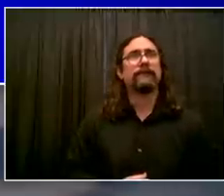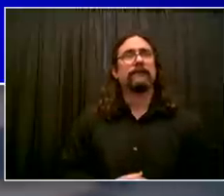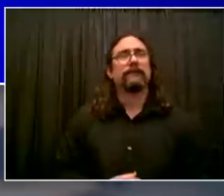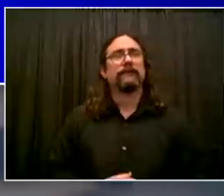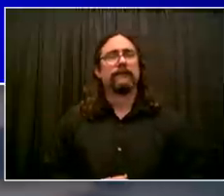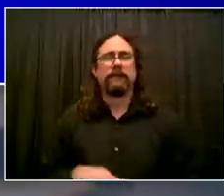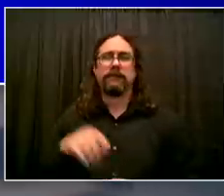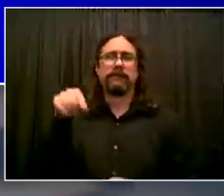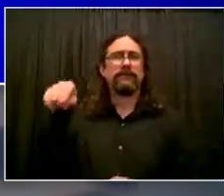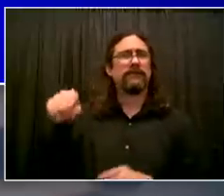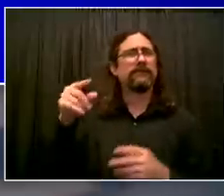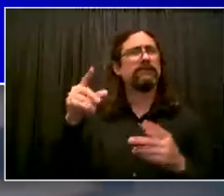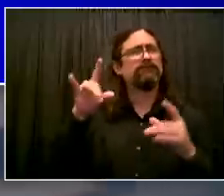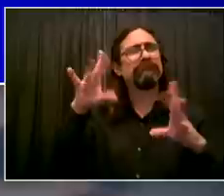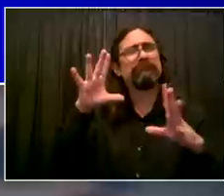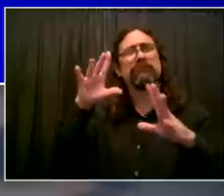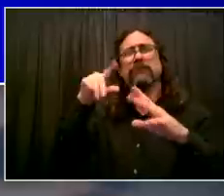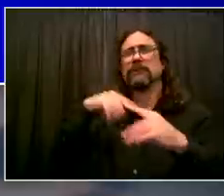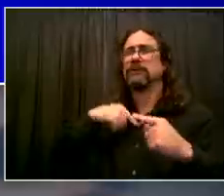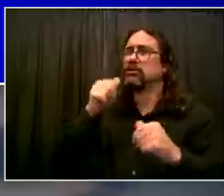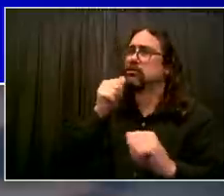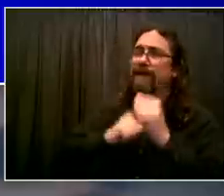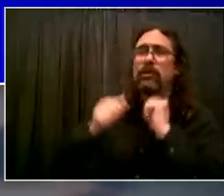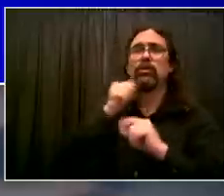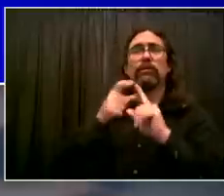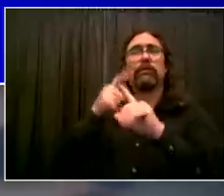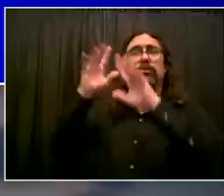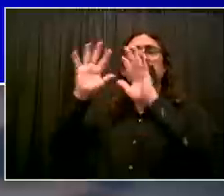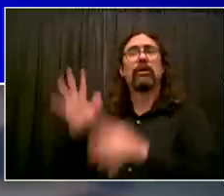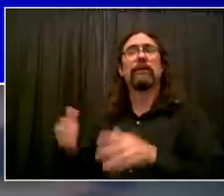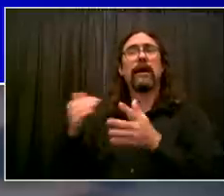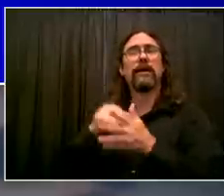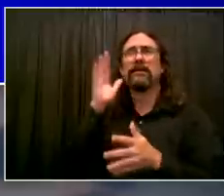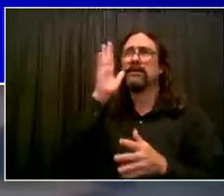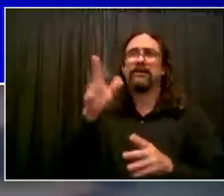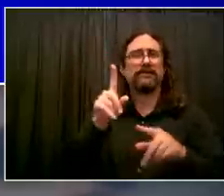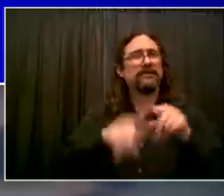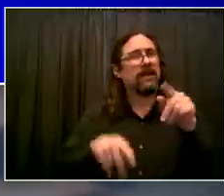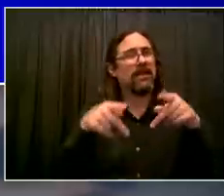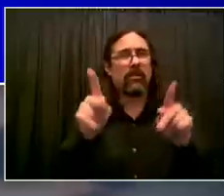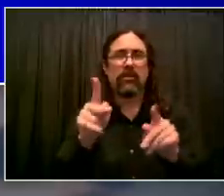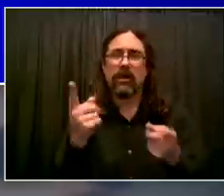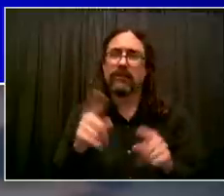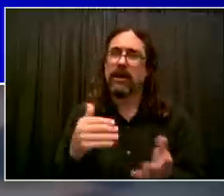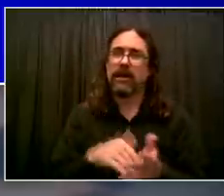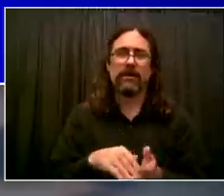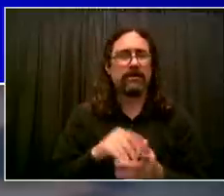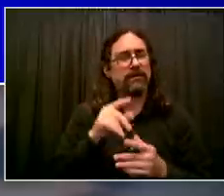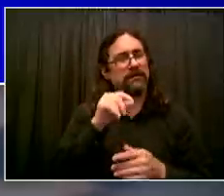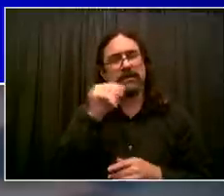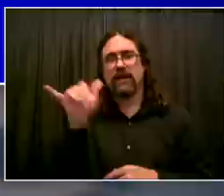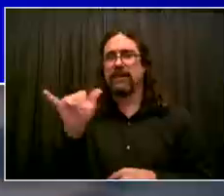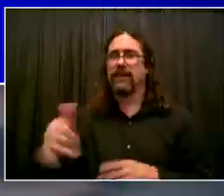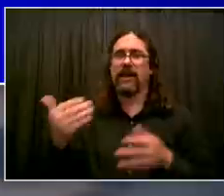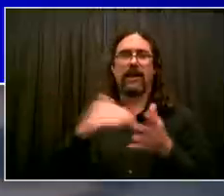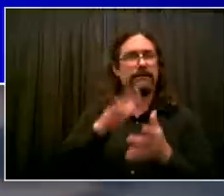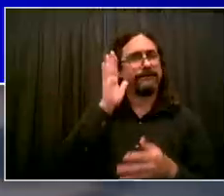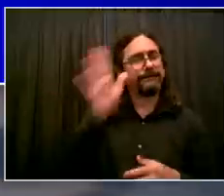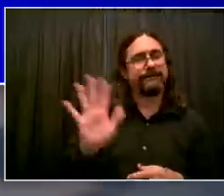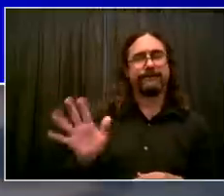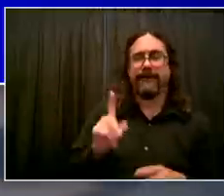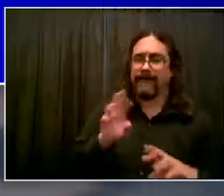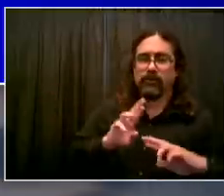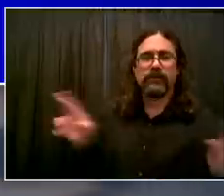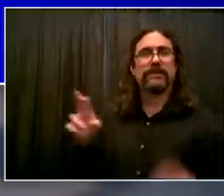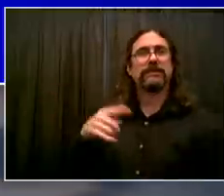to focus, of course, on the neighborhoods that have had the hardest times all along in immigrant communities, low-income communities, communities of color. We've got